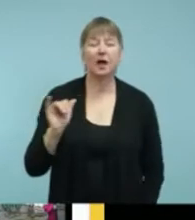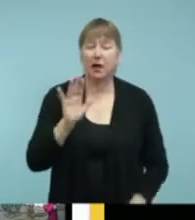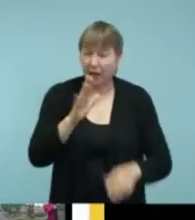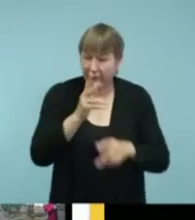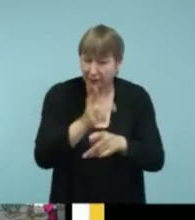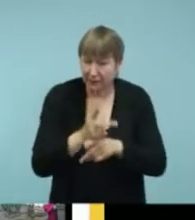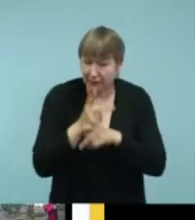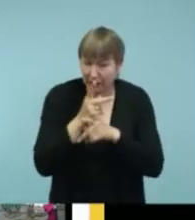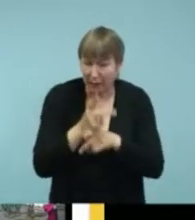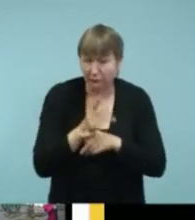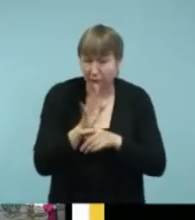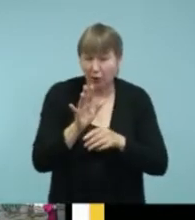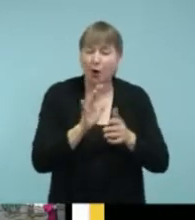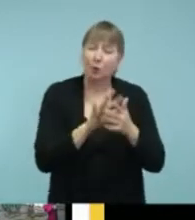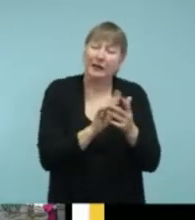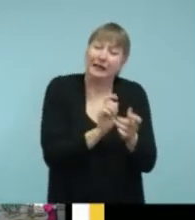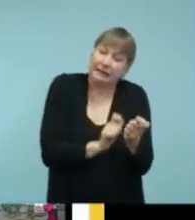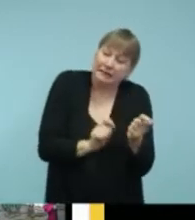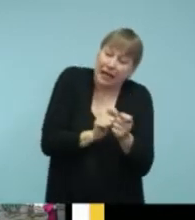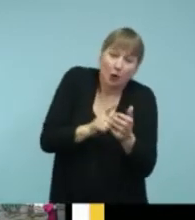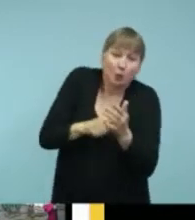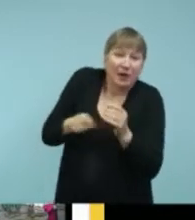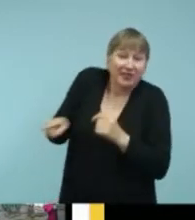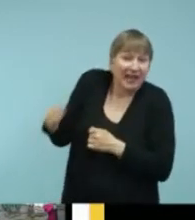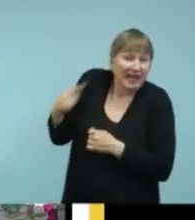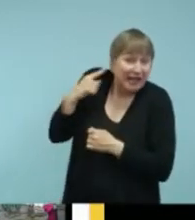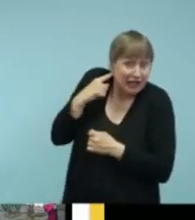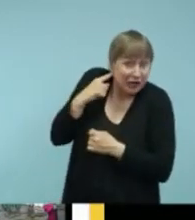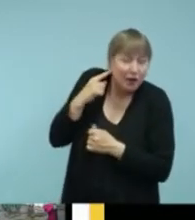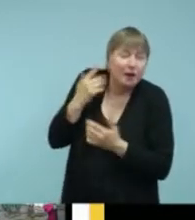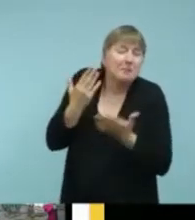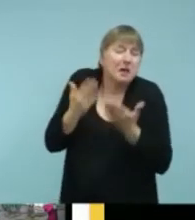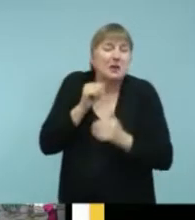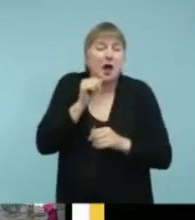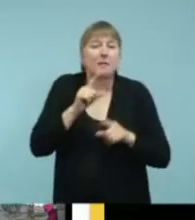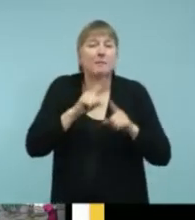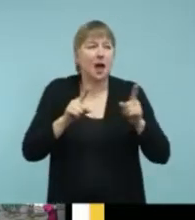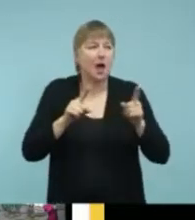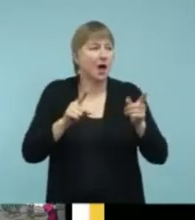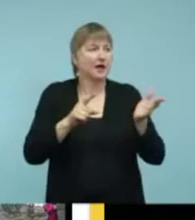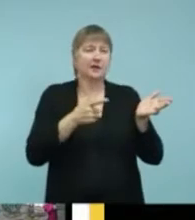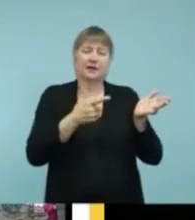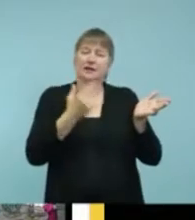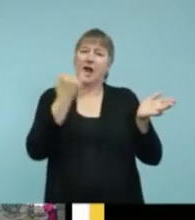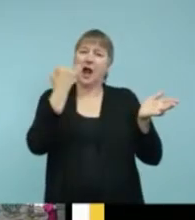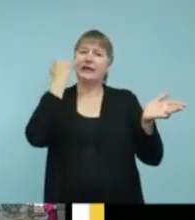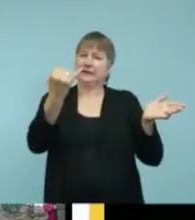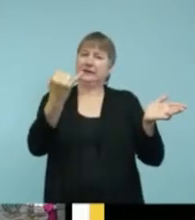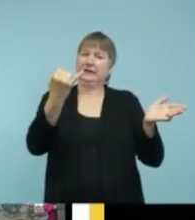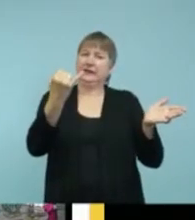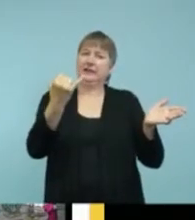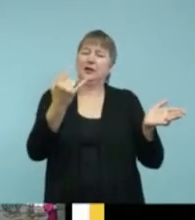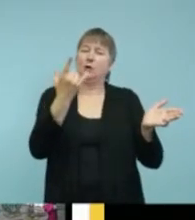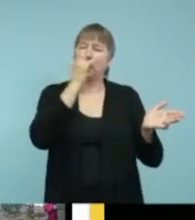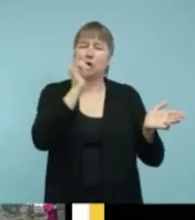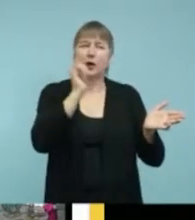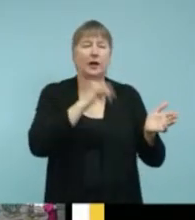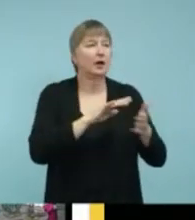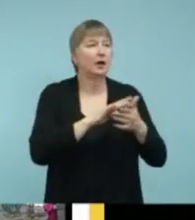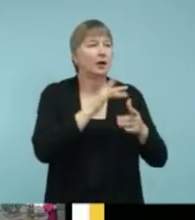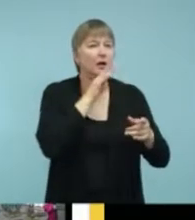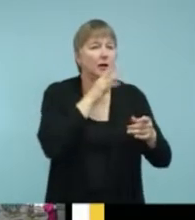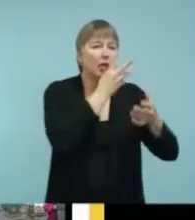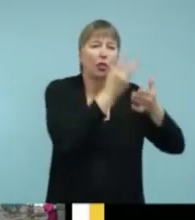exactly what they hear, but it can give them an idea. So the other different screenshots show other,